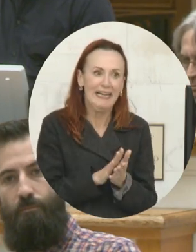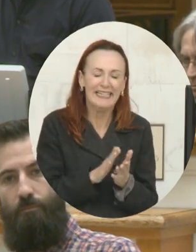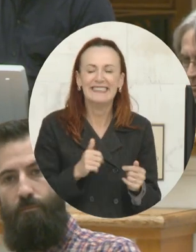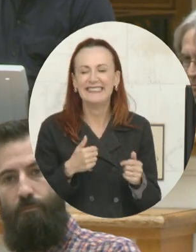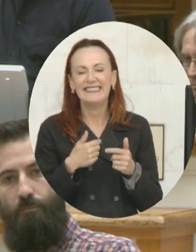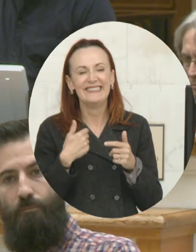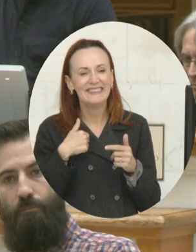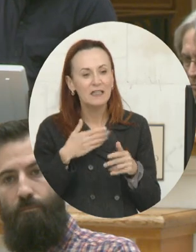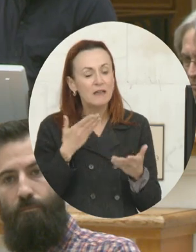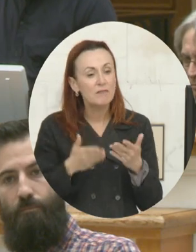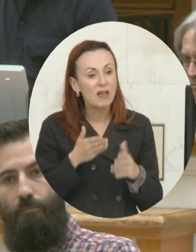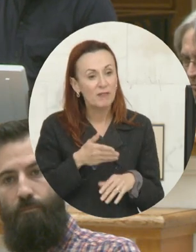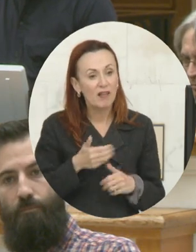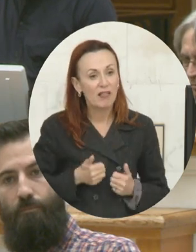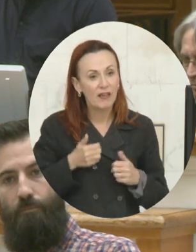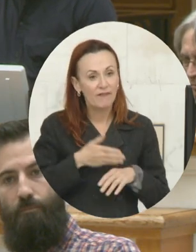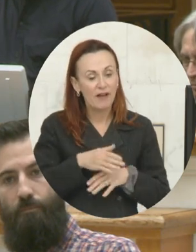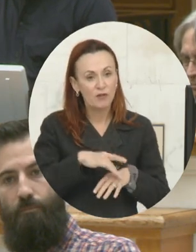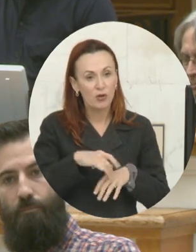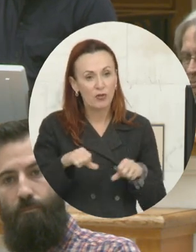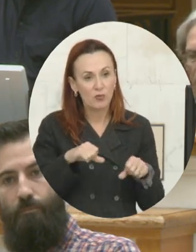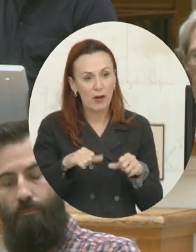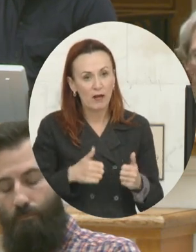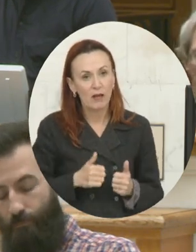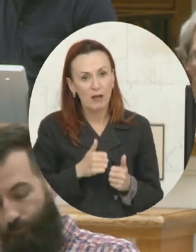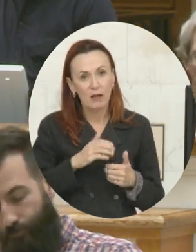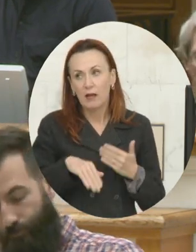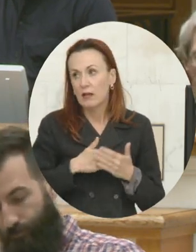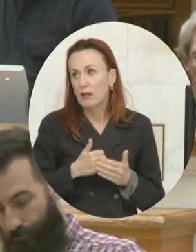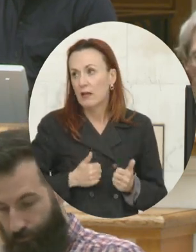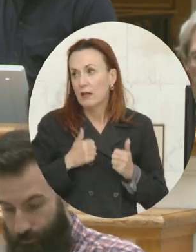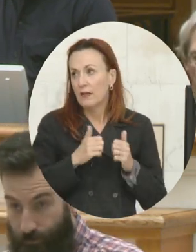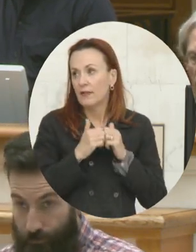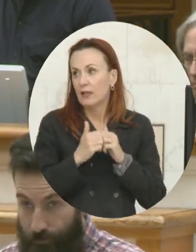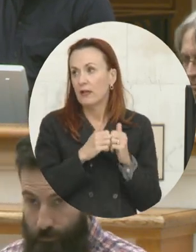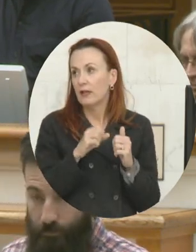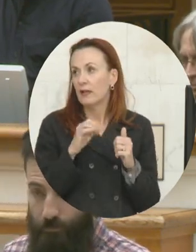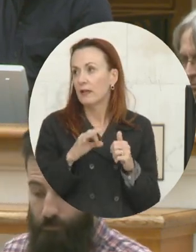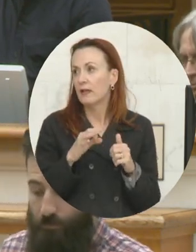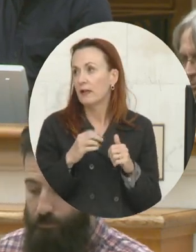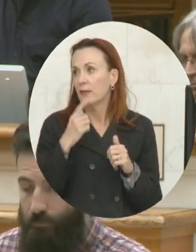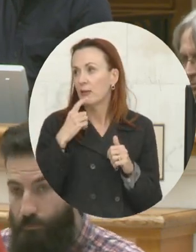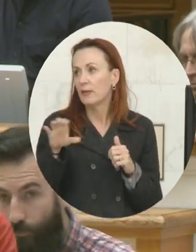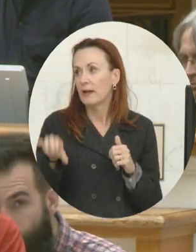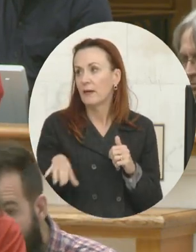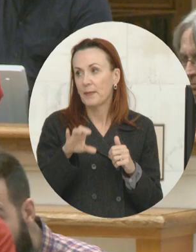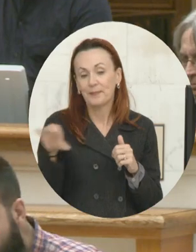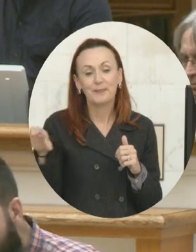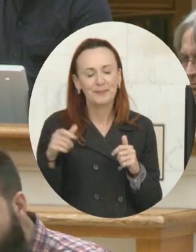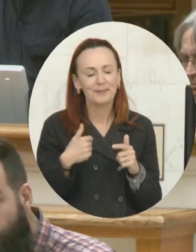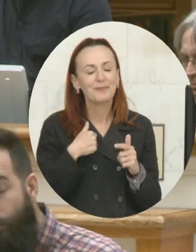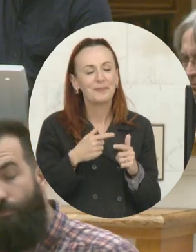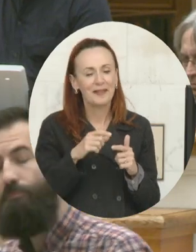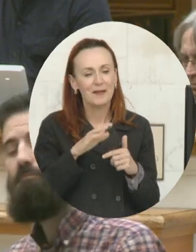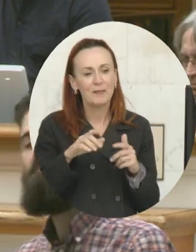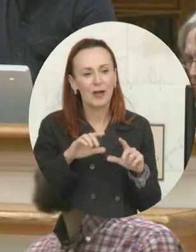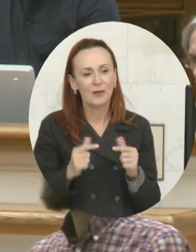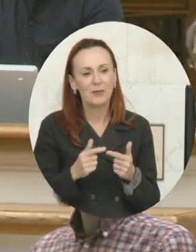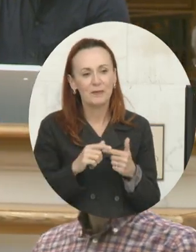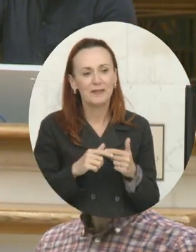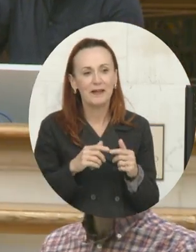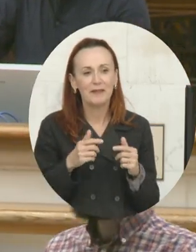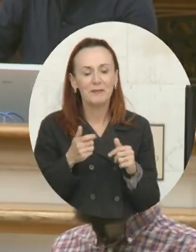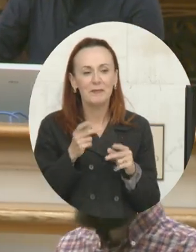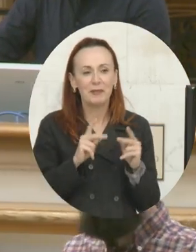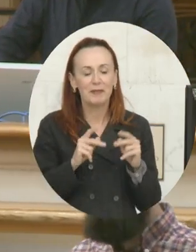after an earthquake and we'll all be alive together. Because you know what? If I'm already crossing, my group is all here and there's none of